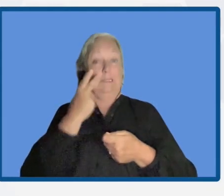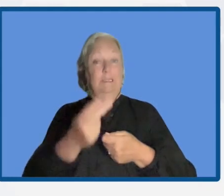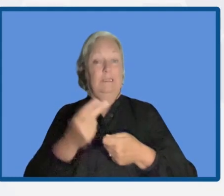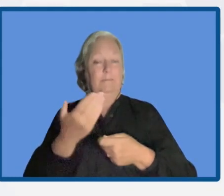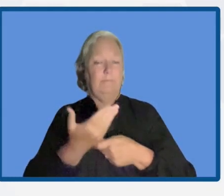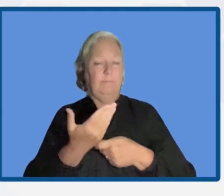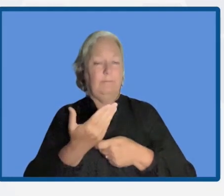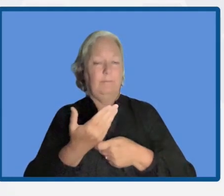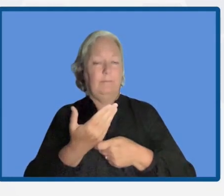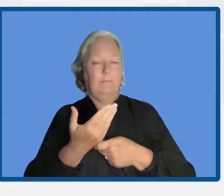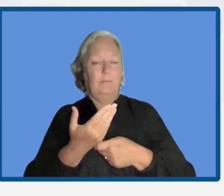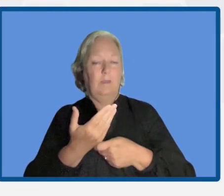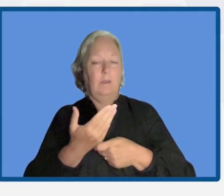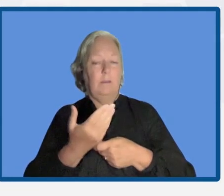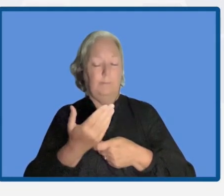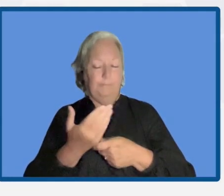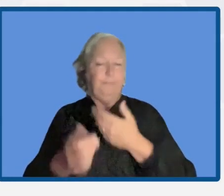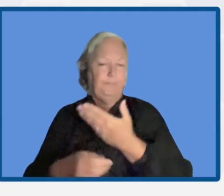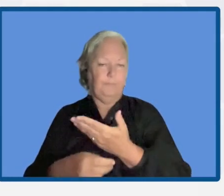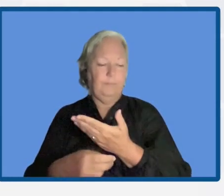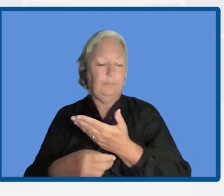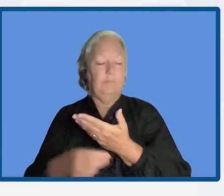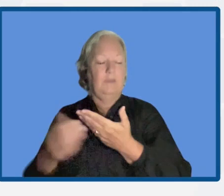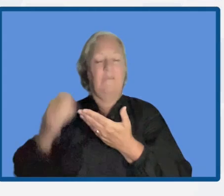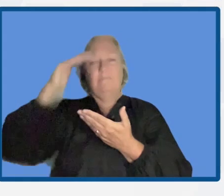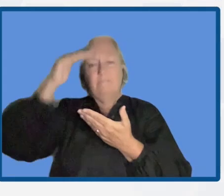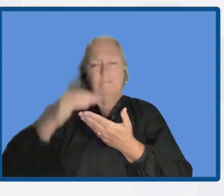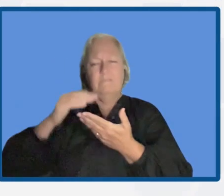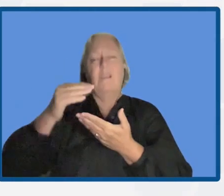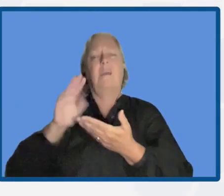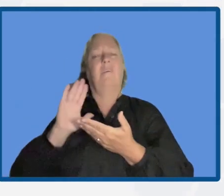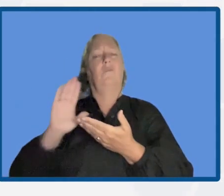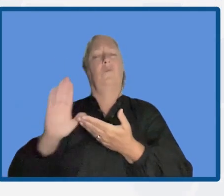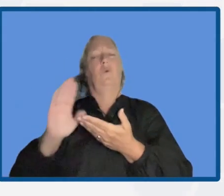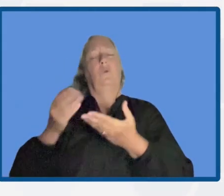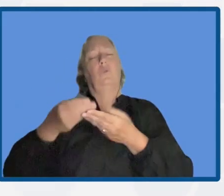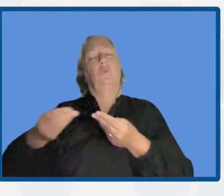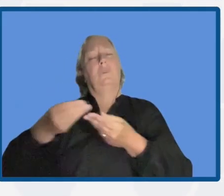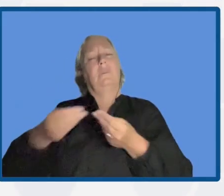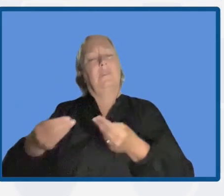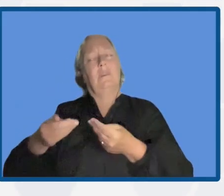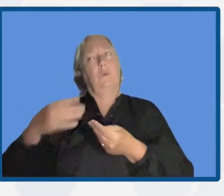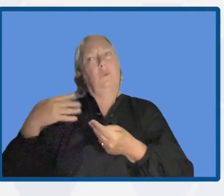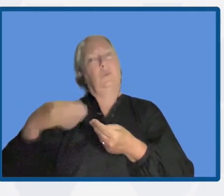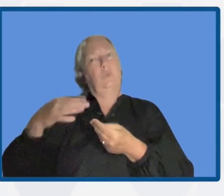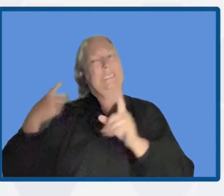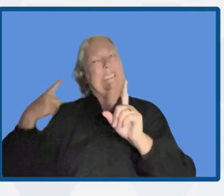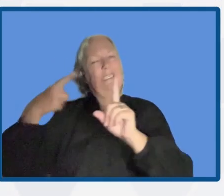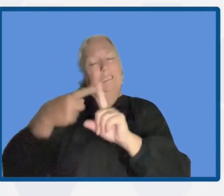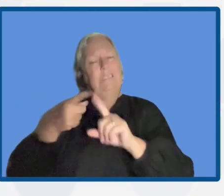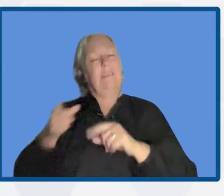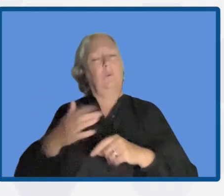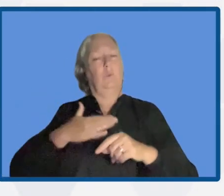recently on nature-based solutions, which are quite ambitious. And they aim at these